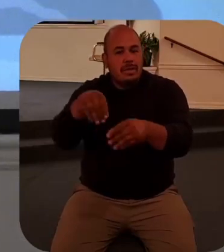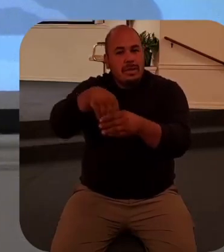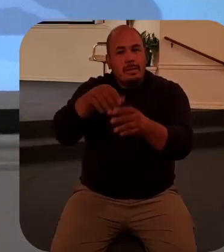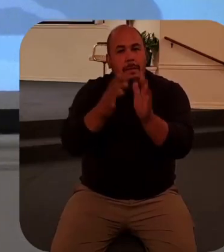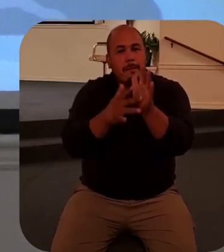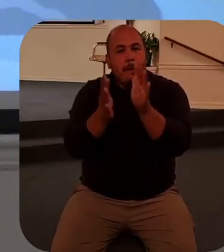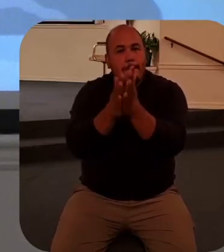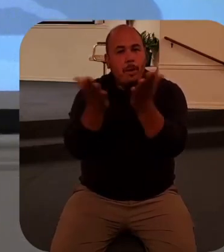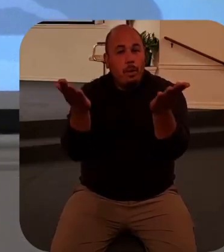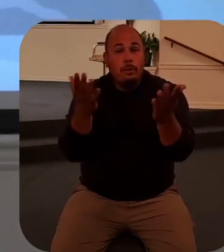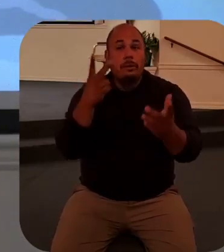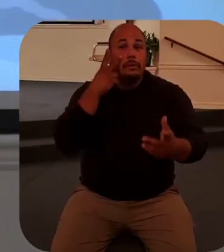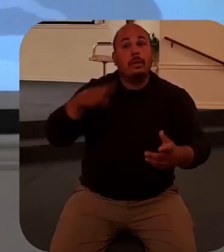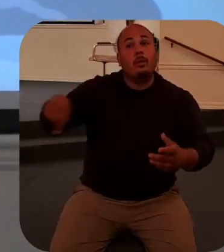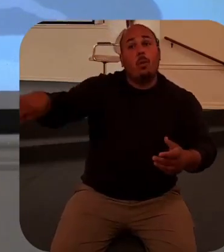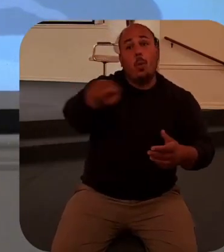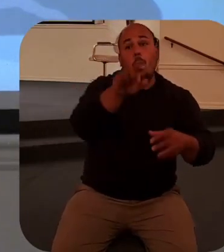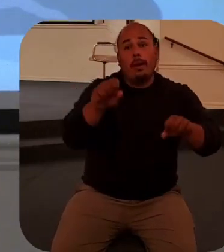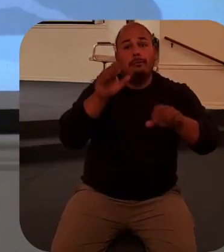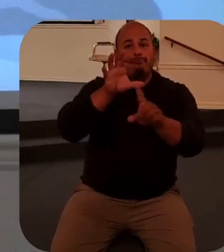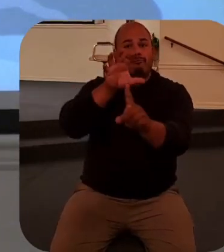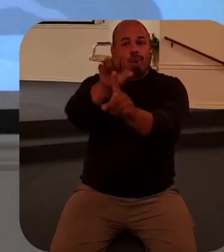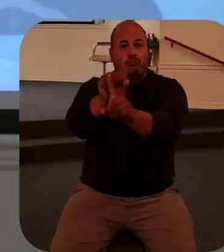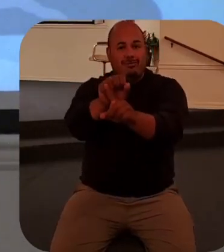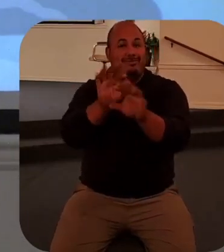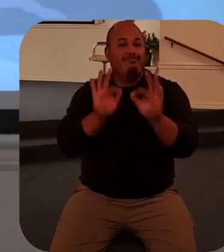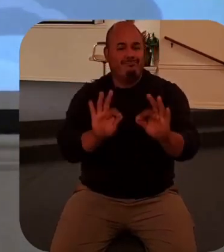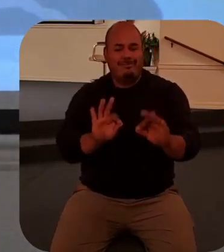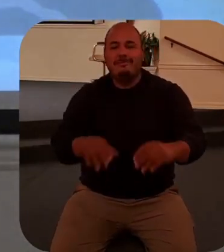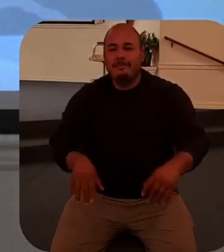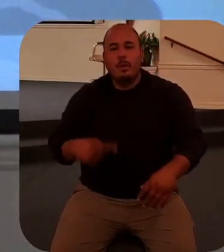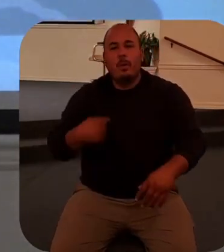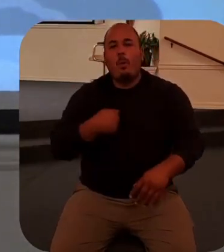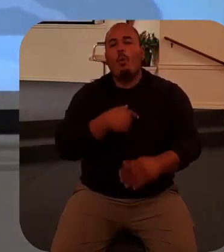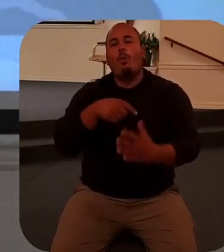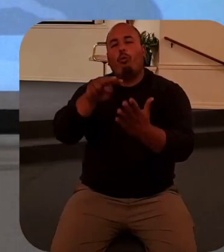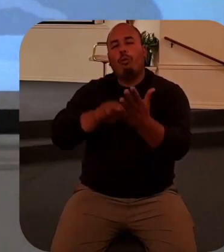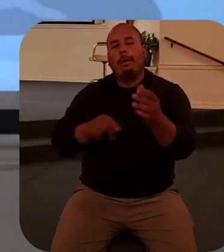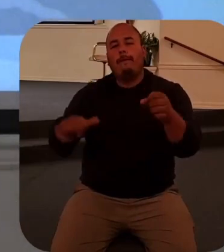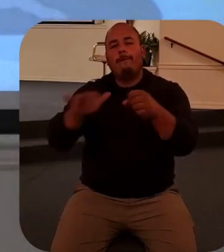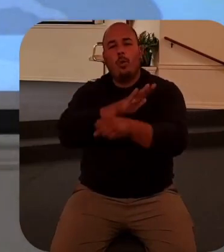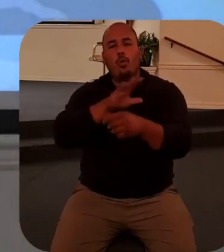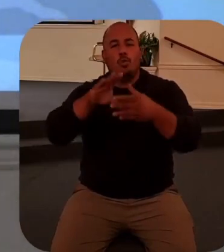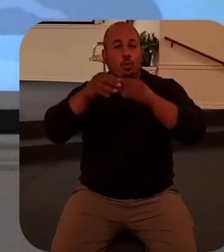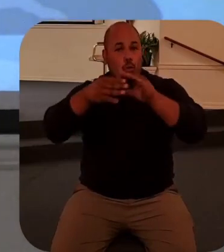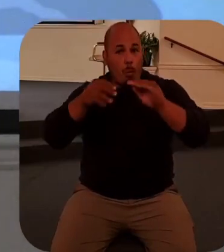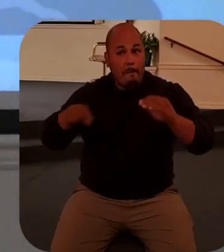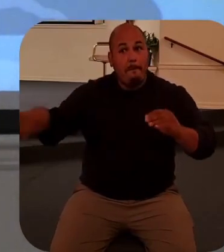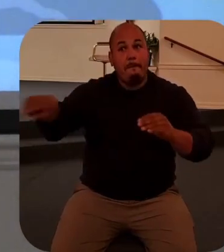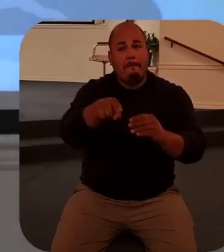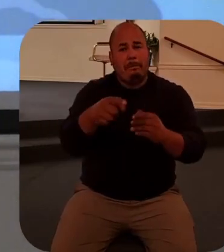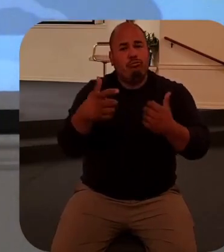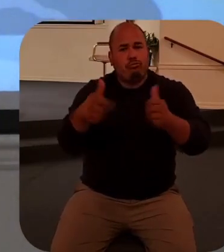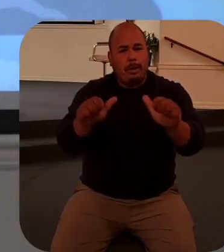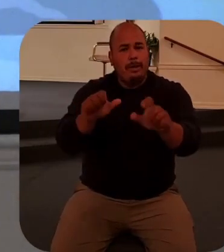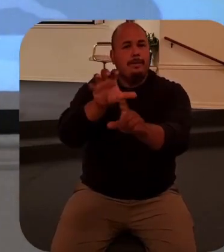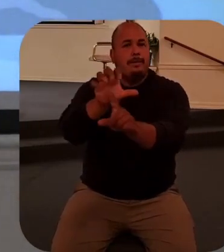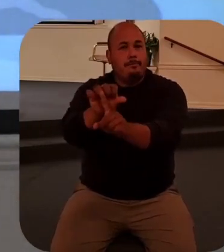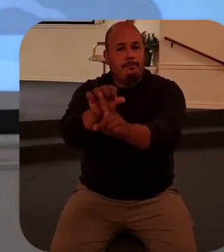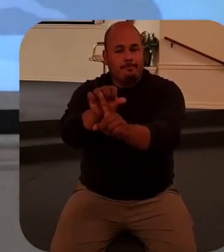can spot it as we read the story together. We'll read the whole thing, see if you can spot that shortest verse, okay?